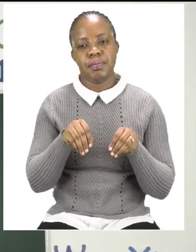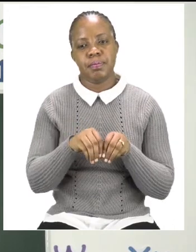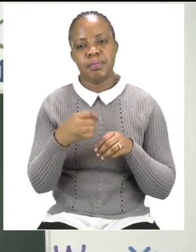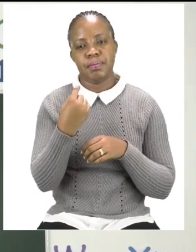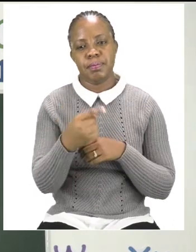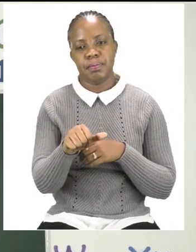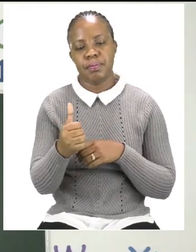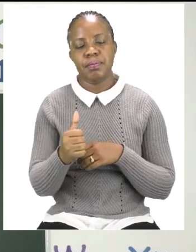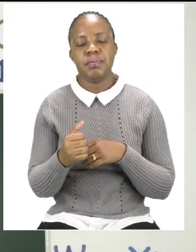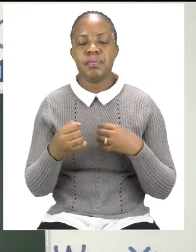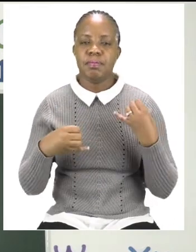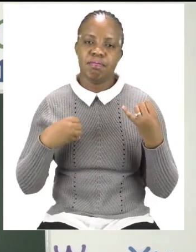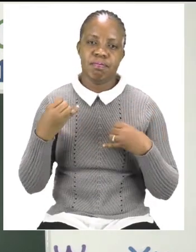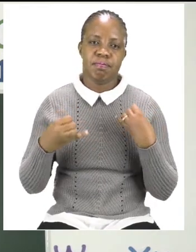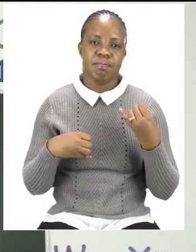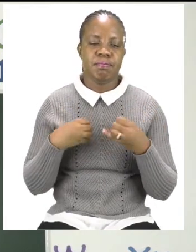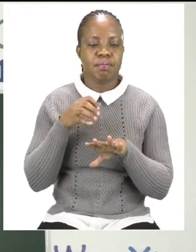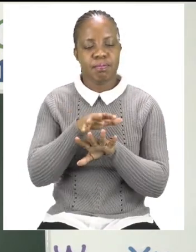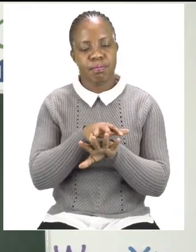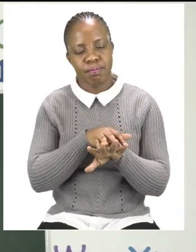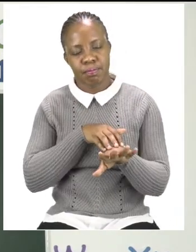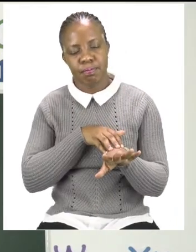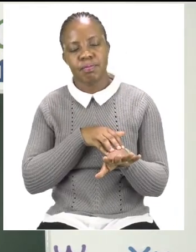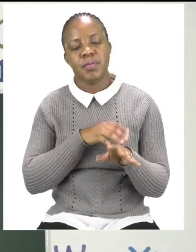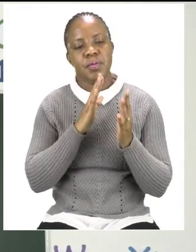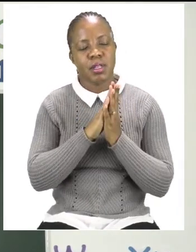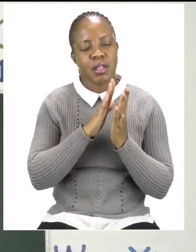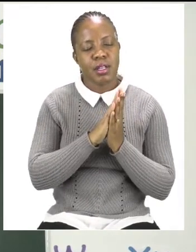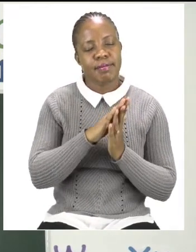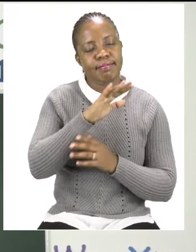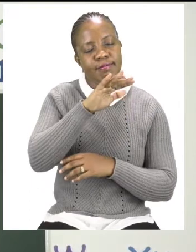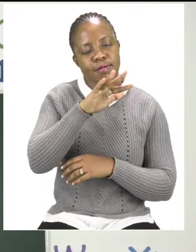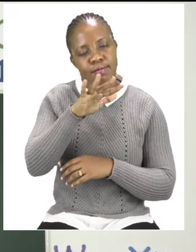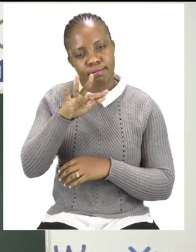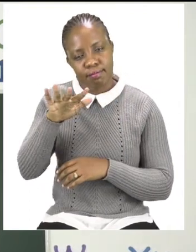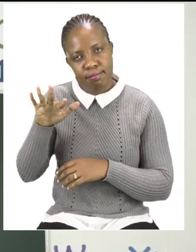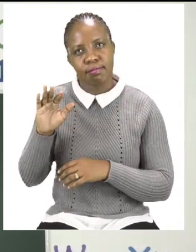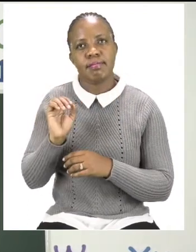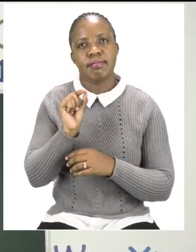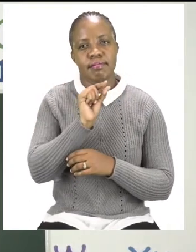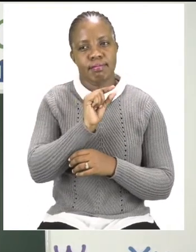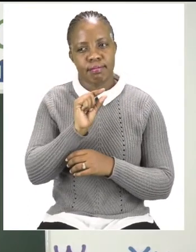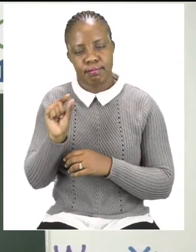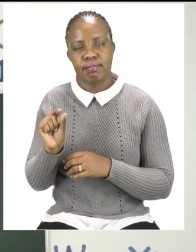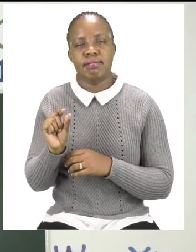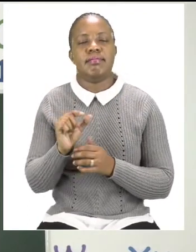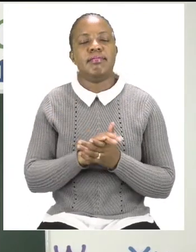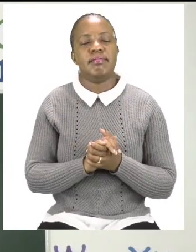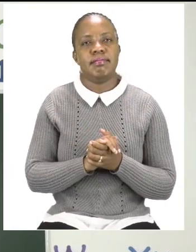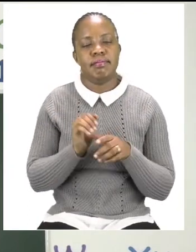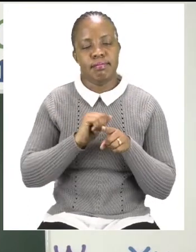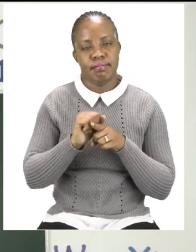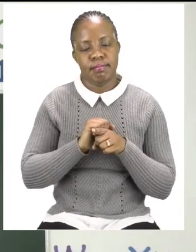Have fun. And sound out the words before you know that it is unscramble. I will see you